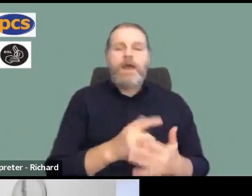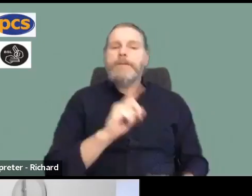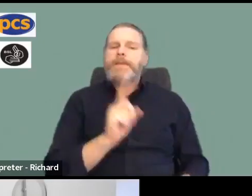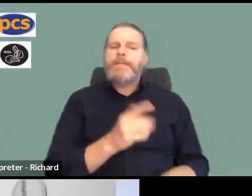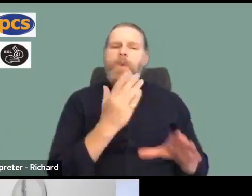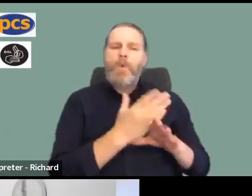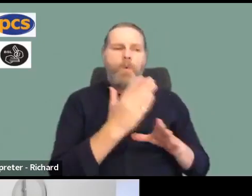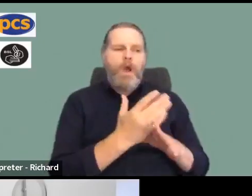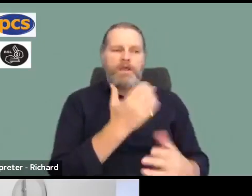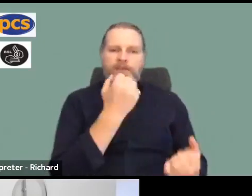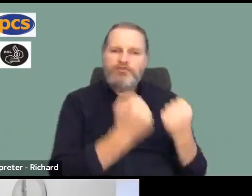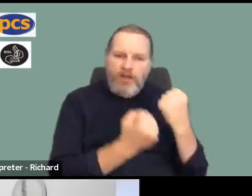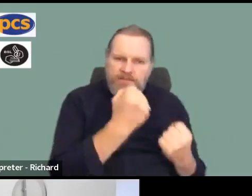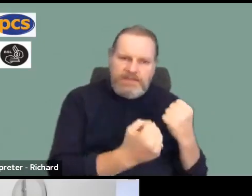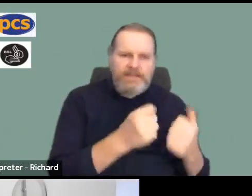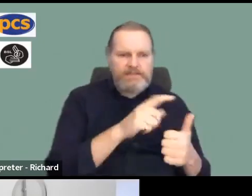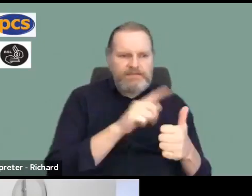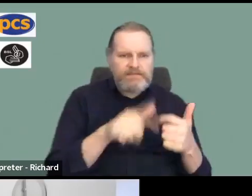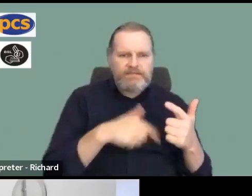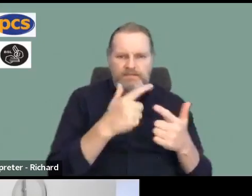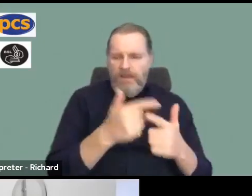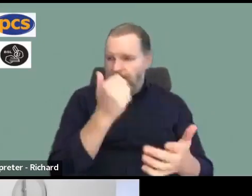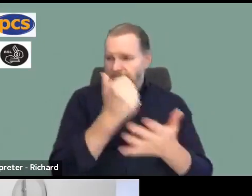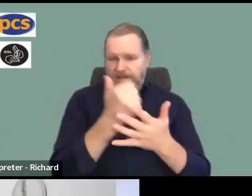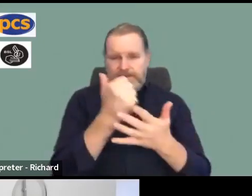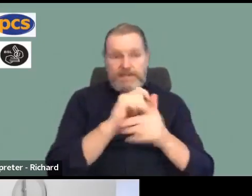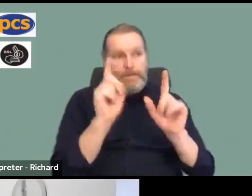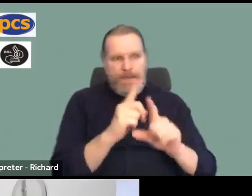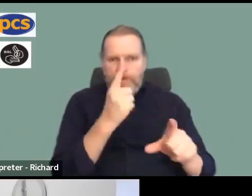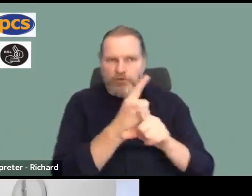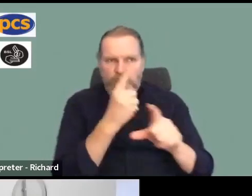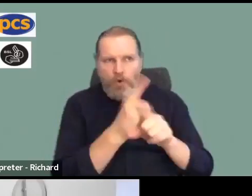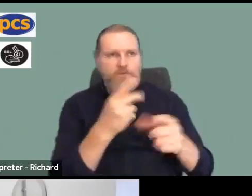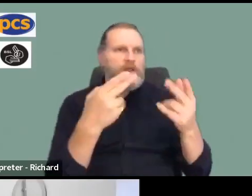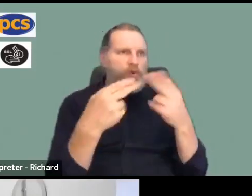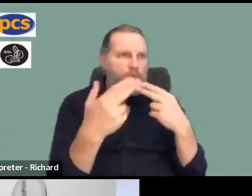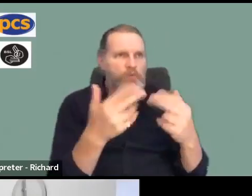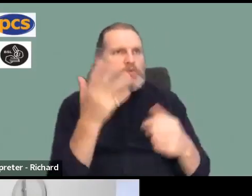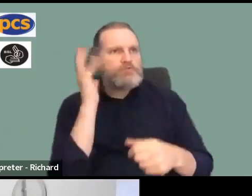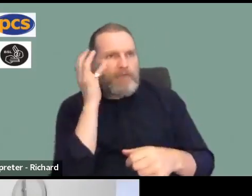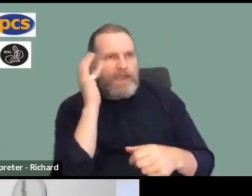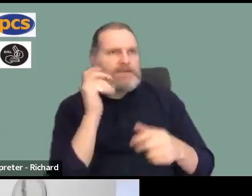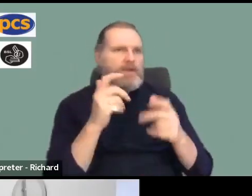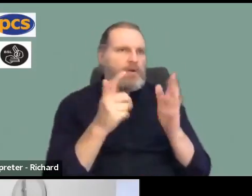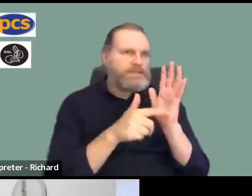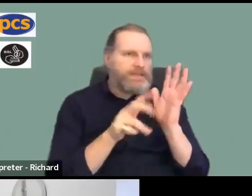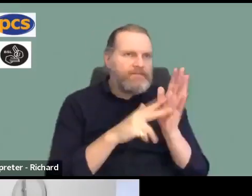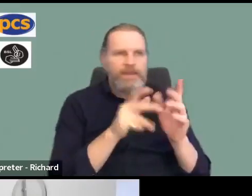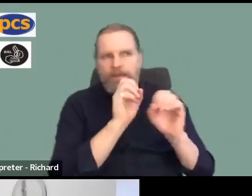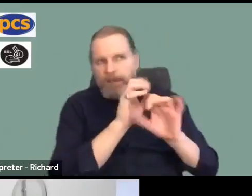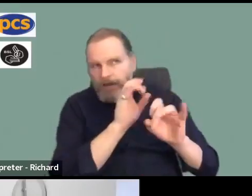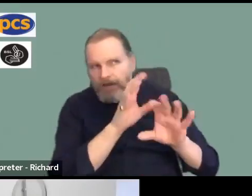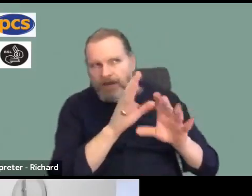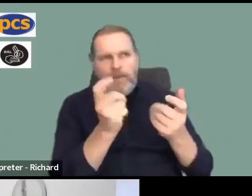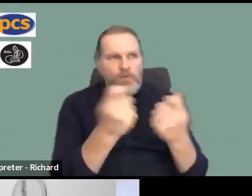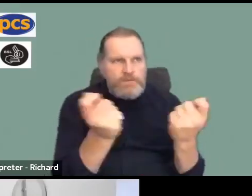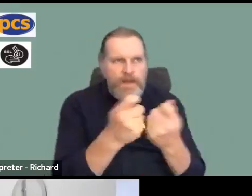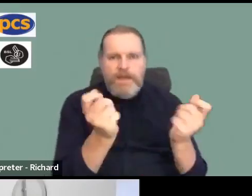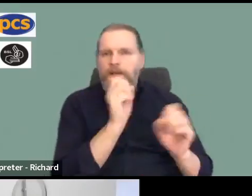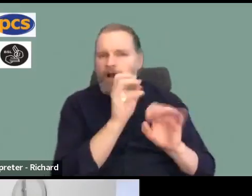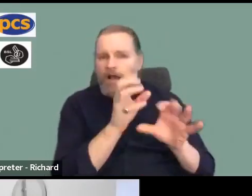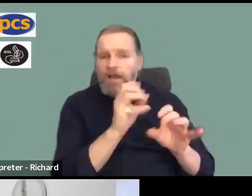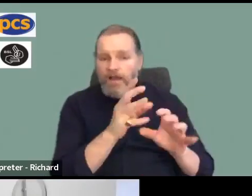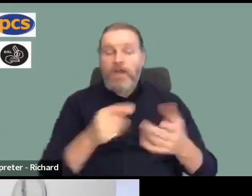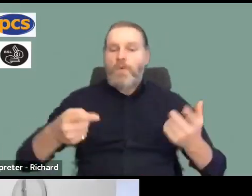to speak to the media, both members or lay reps as well as full-time officials. What the media need to realise is that we're going to be taking